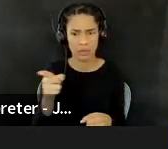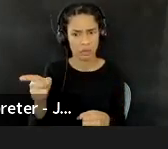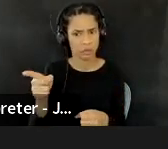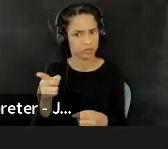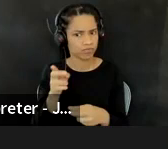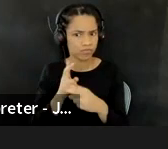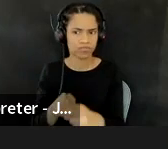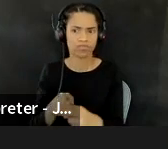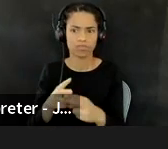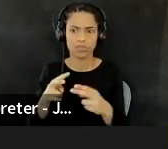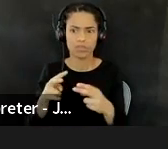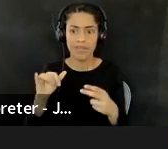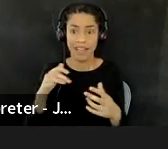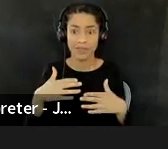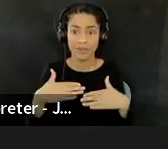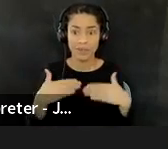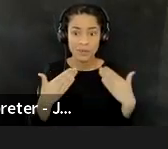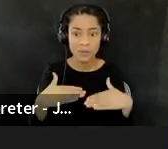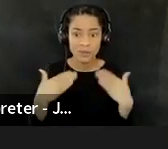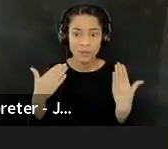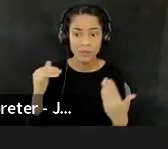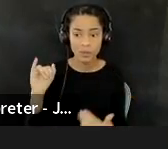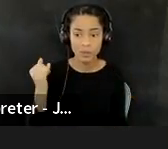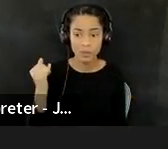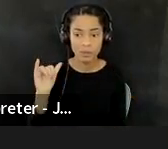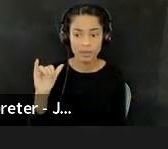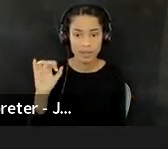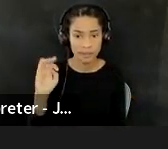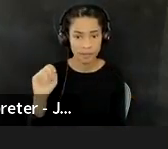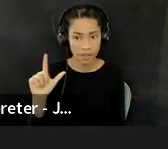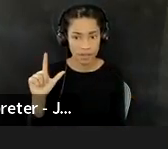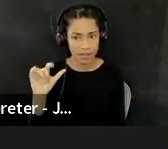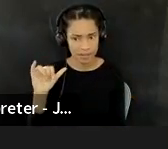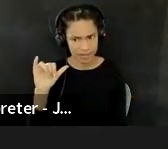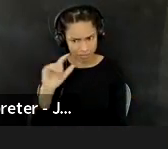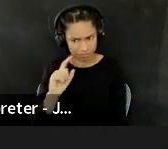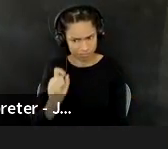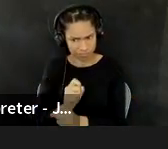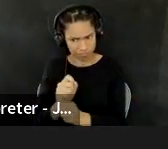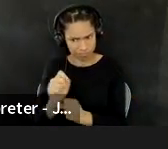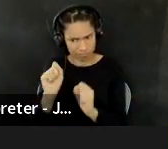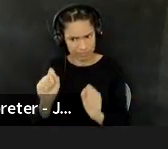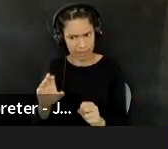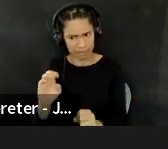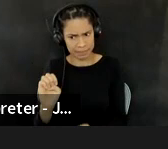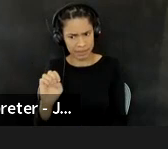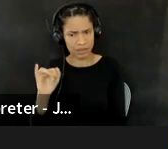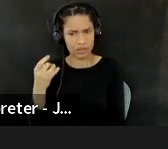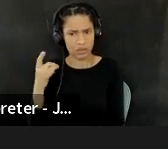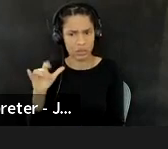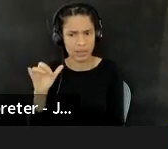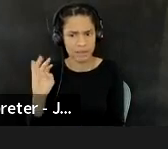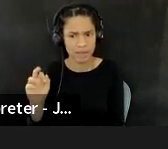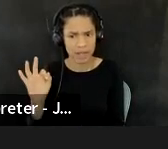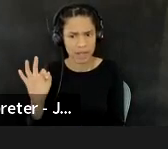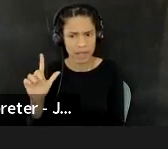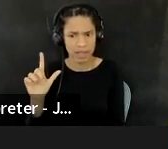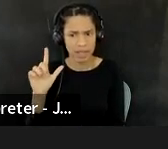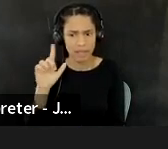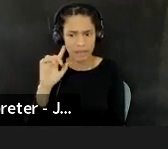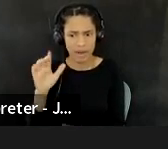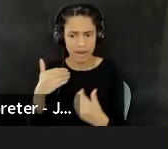joyful work it can be to make those, um, you know, to, to have those homecomings.